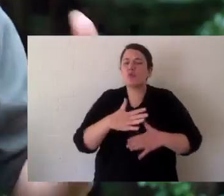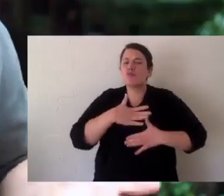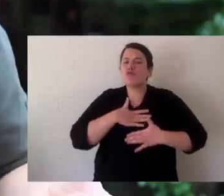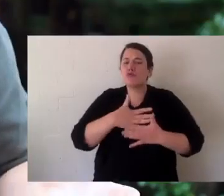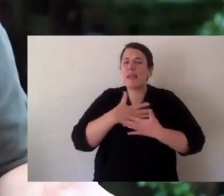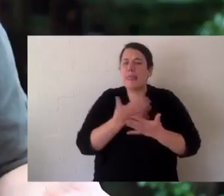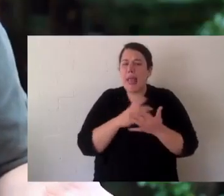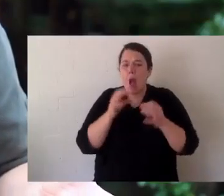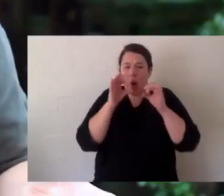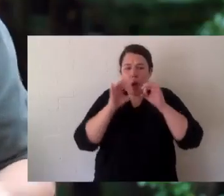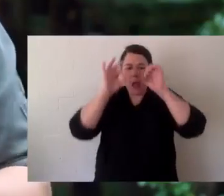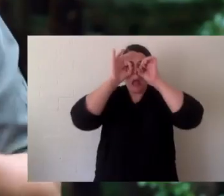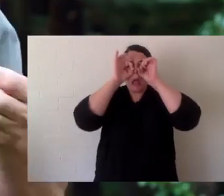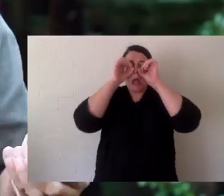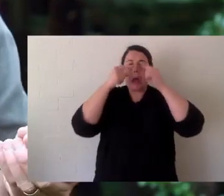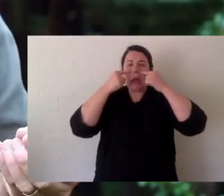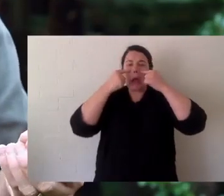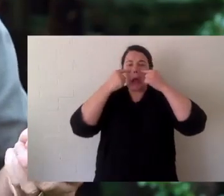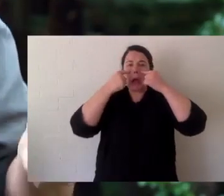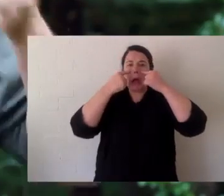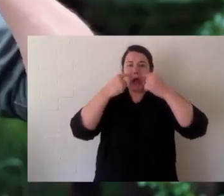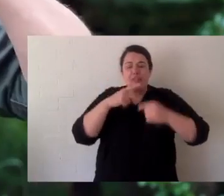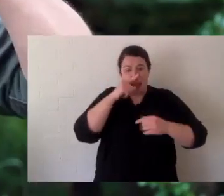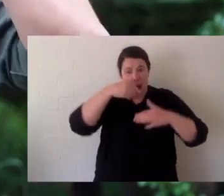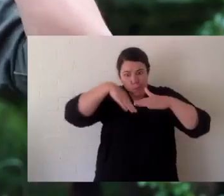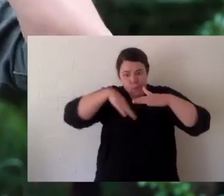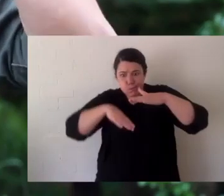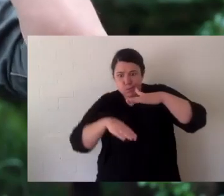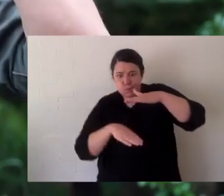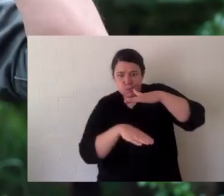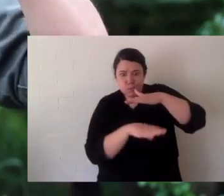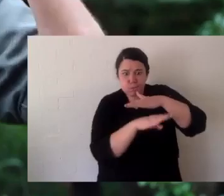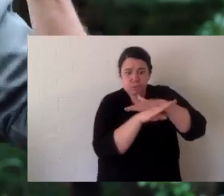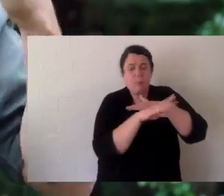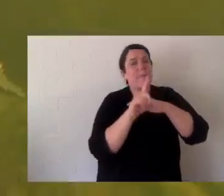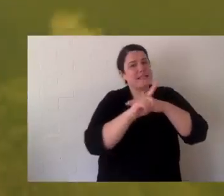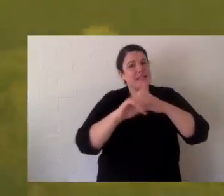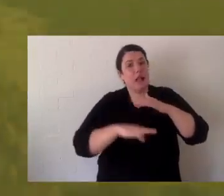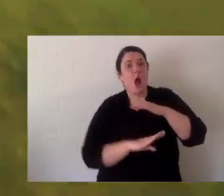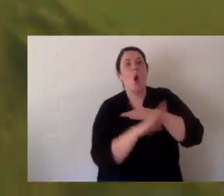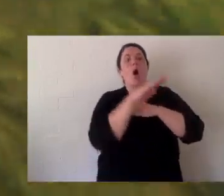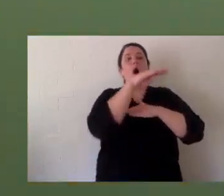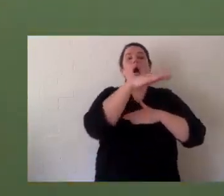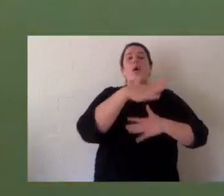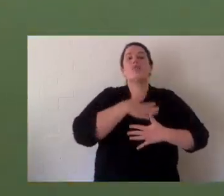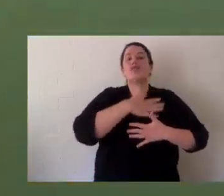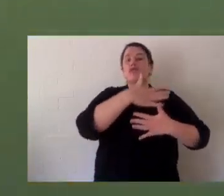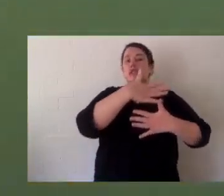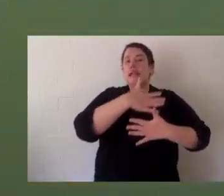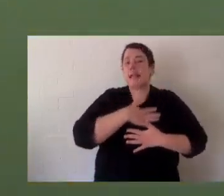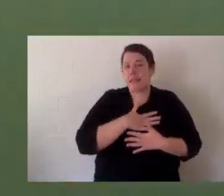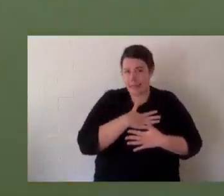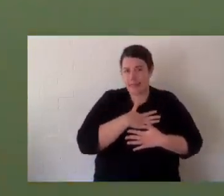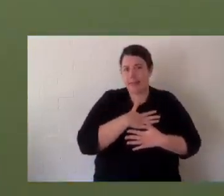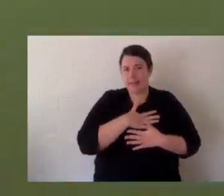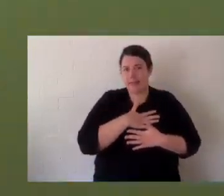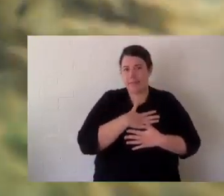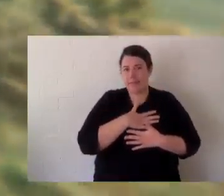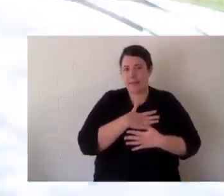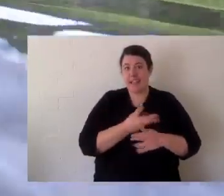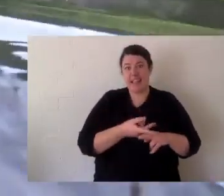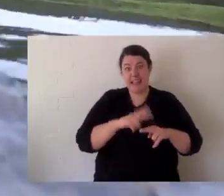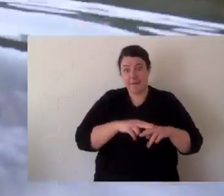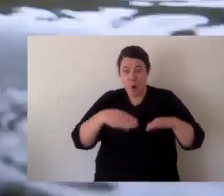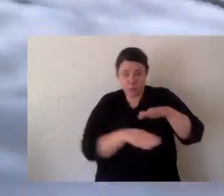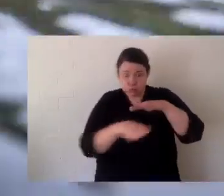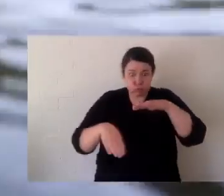Some other physical features are how they breathe. They have two little nostrils. They can hold their breath for longer than humans but they still